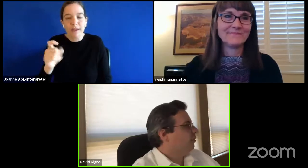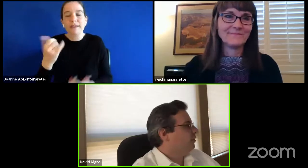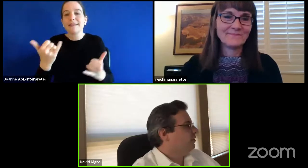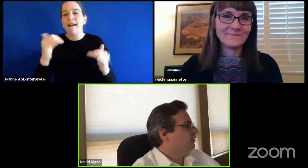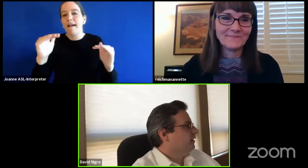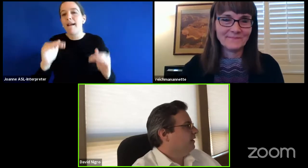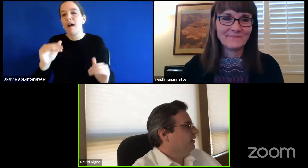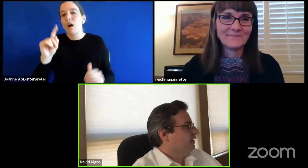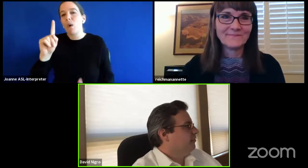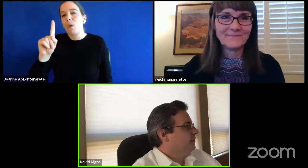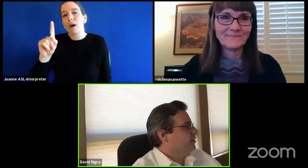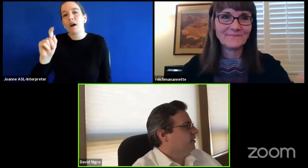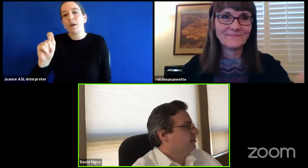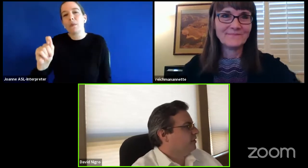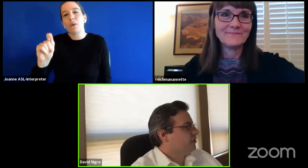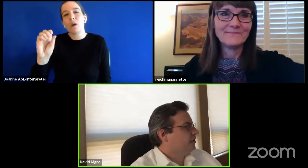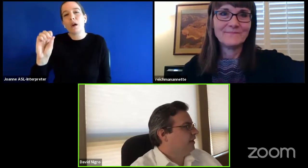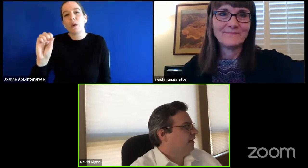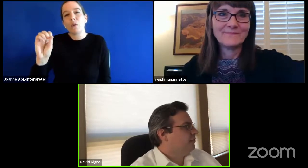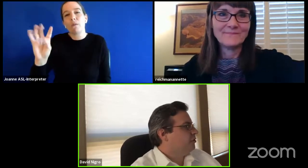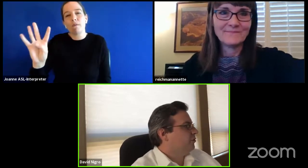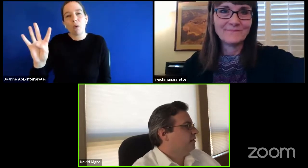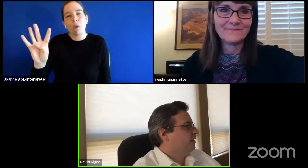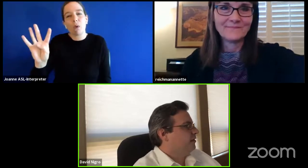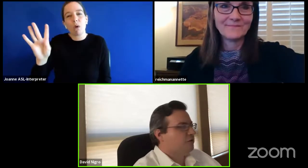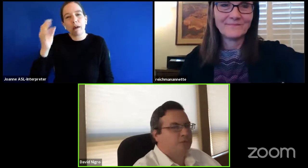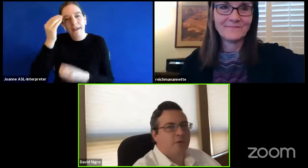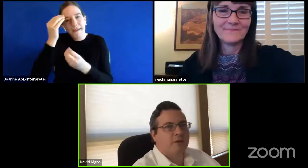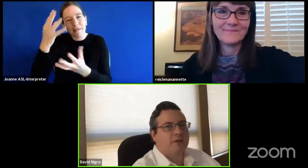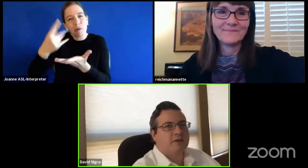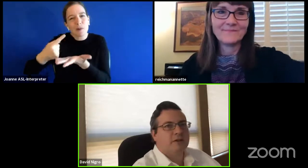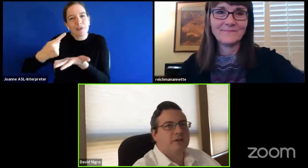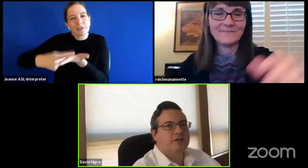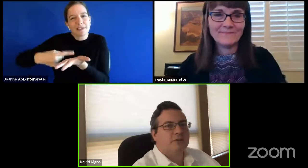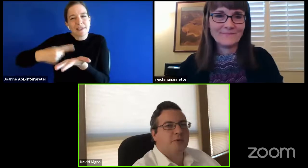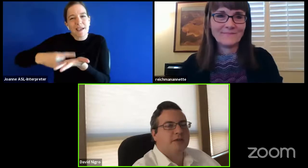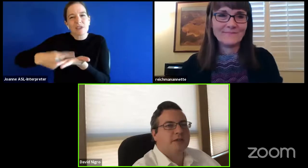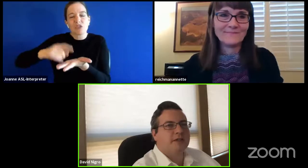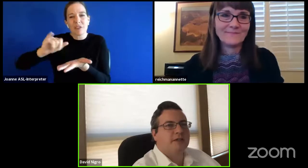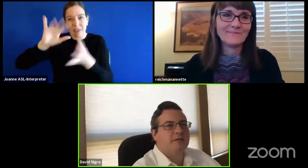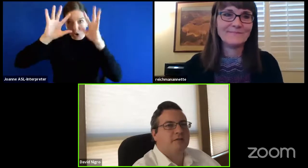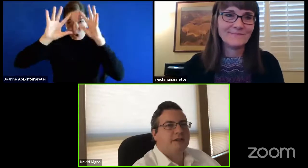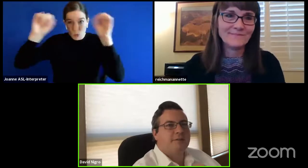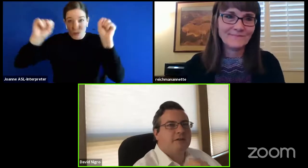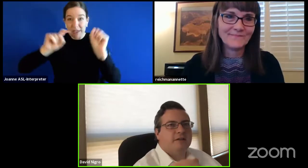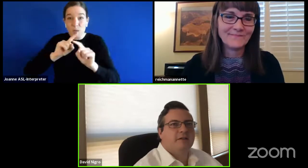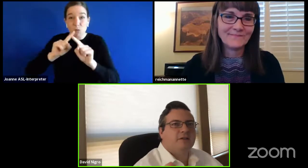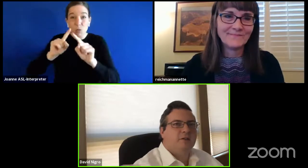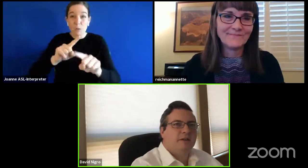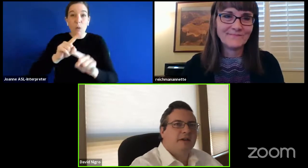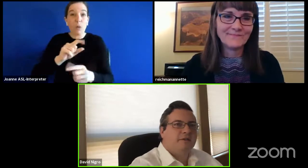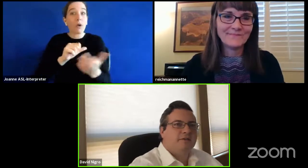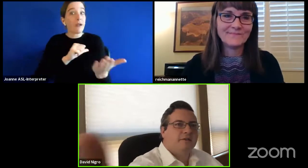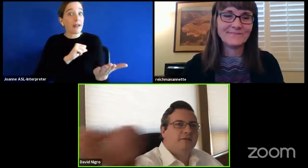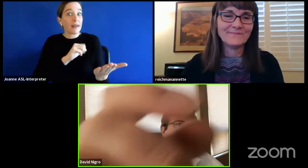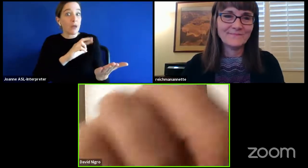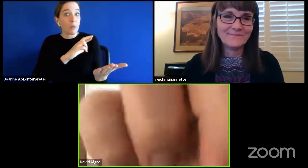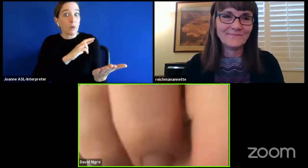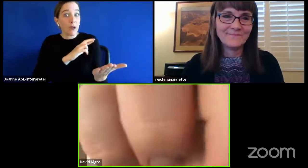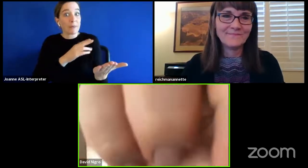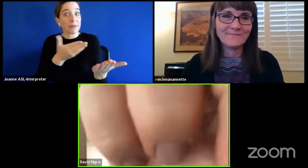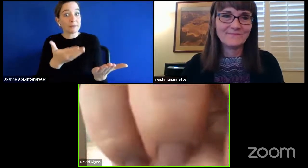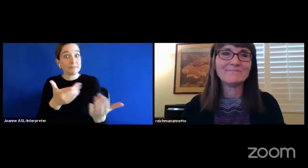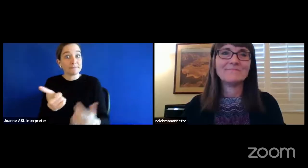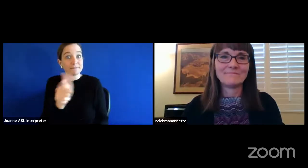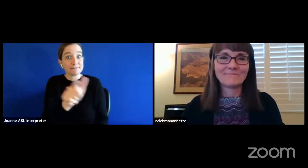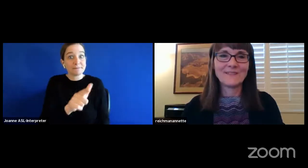.04, the information discussion item, superintendents report, uh, superintendent Reichman, you will have the floor.